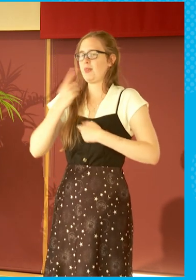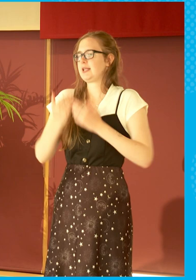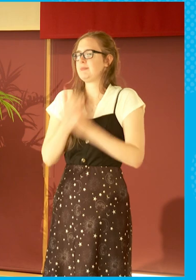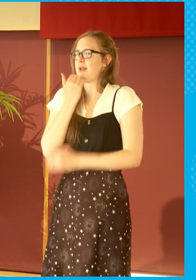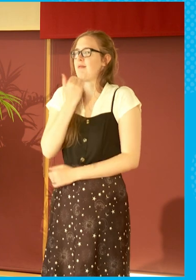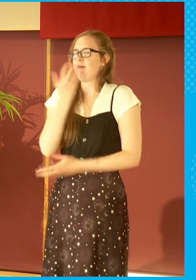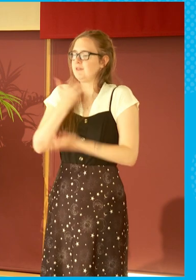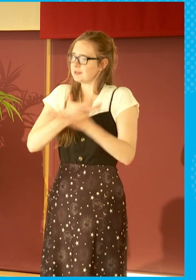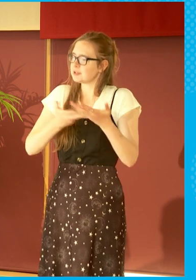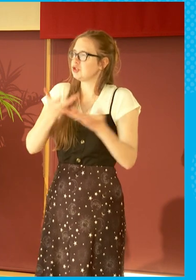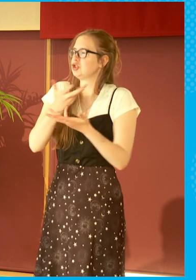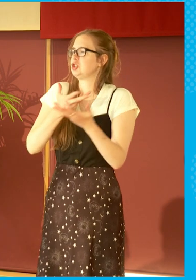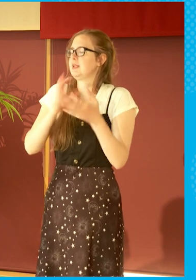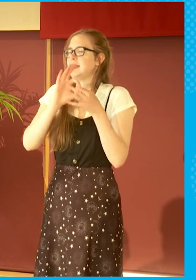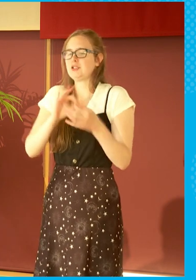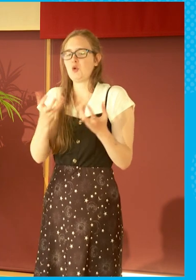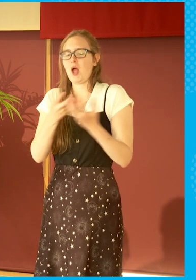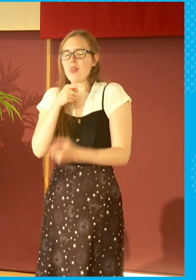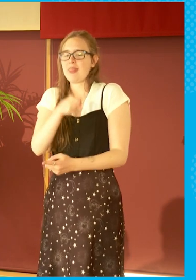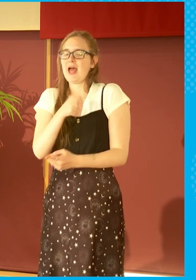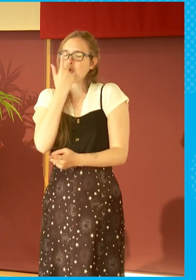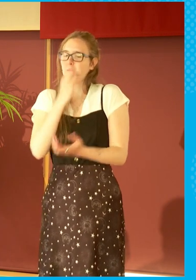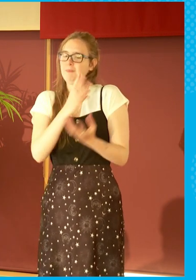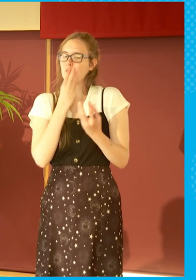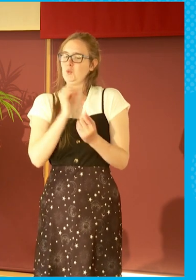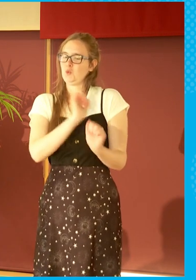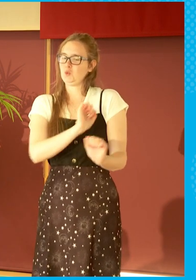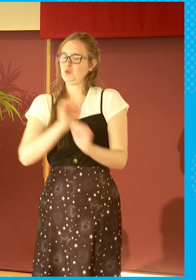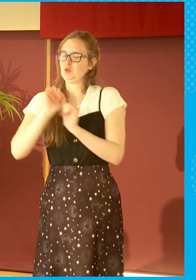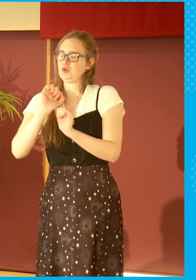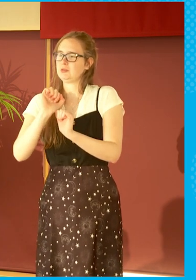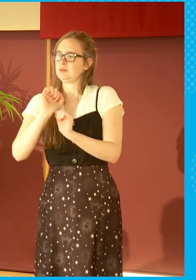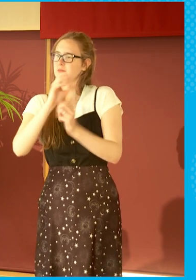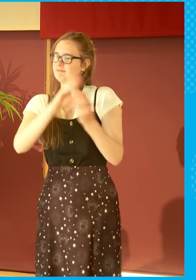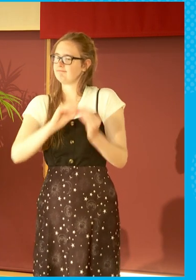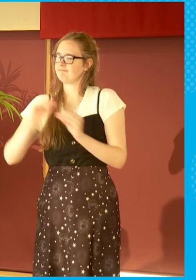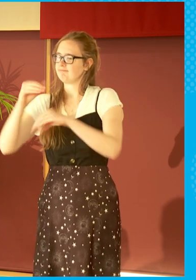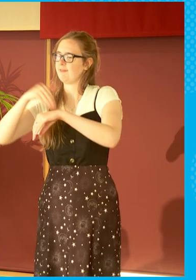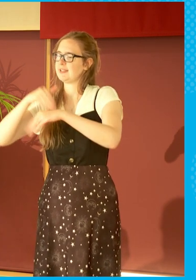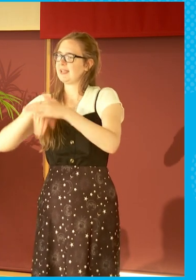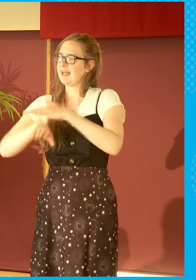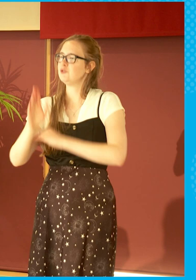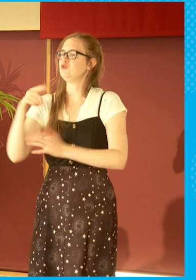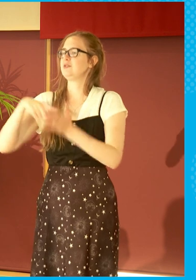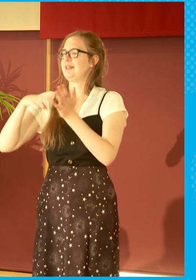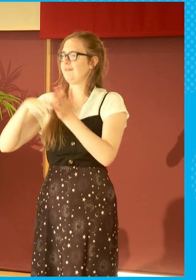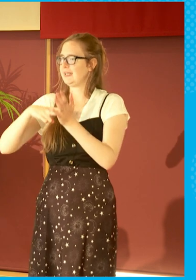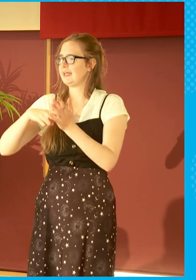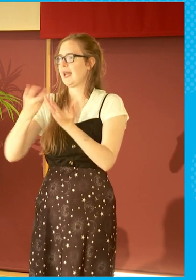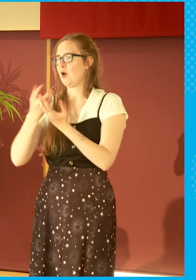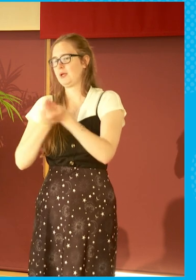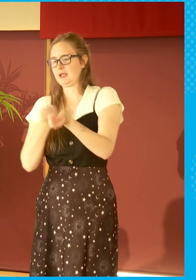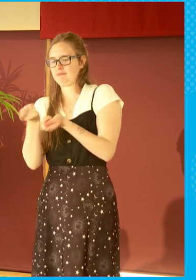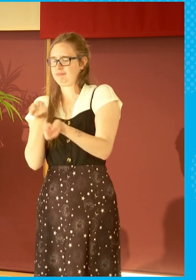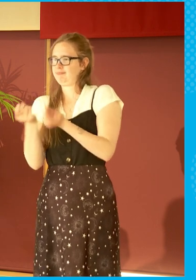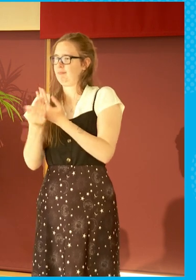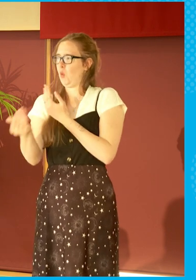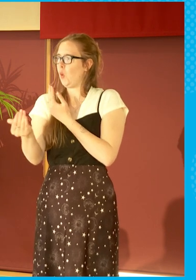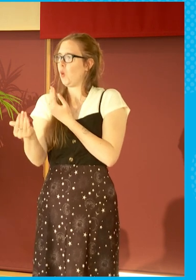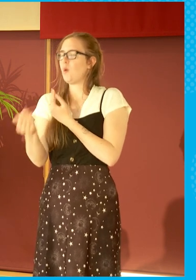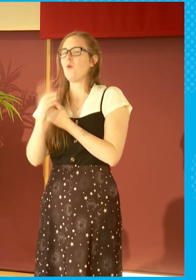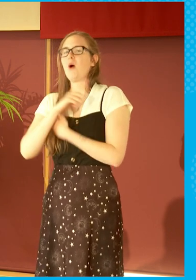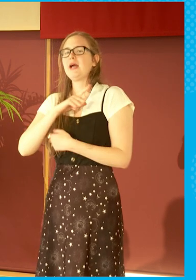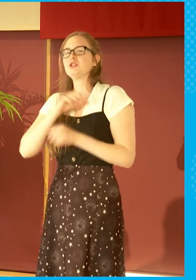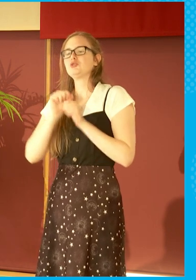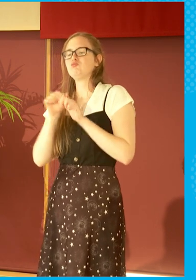discussion about how that might be used perhaps more effectively, even given the fact that broadcasting